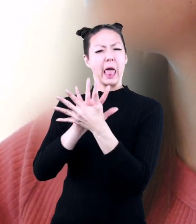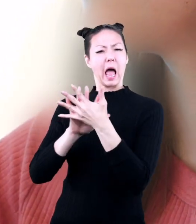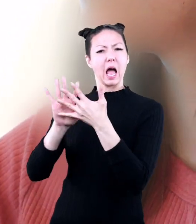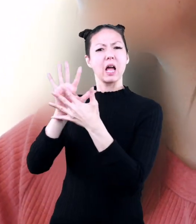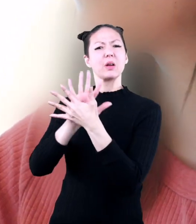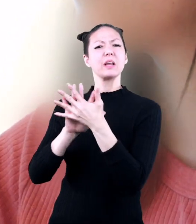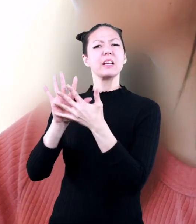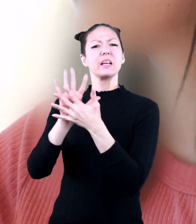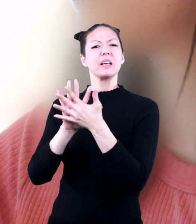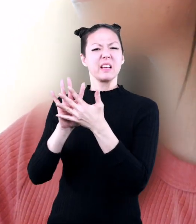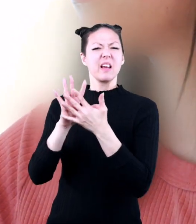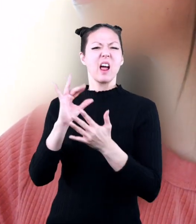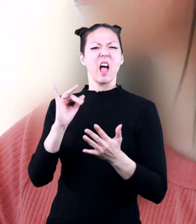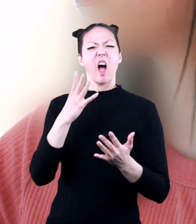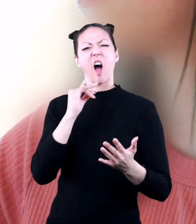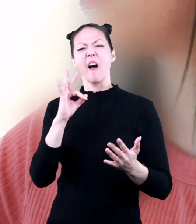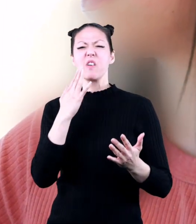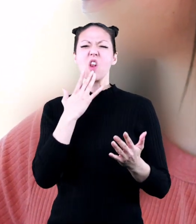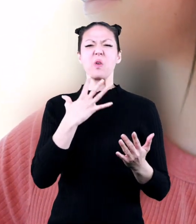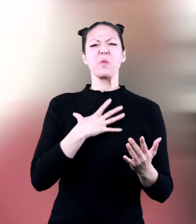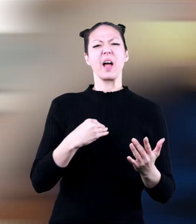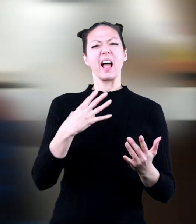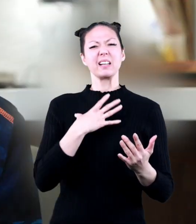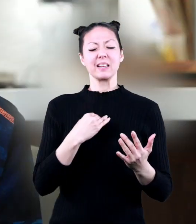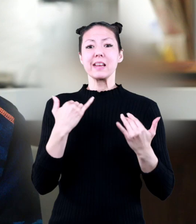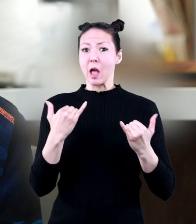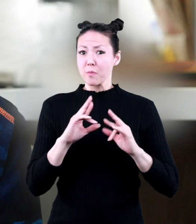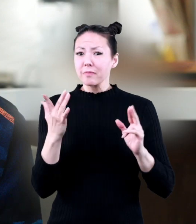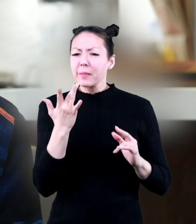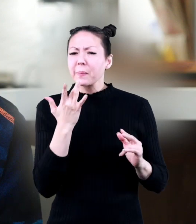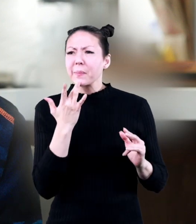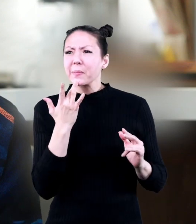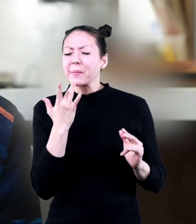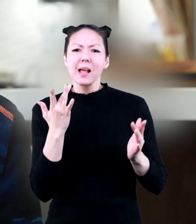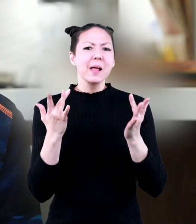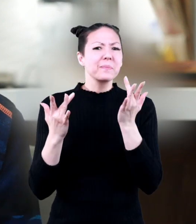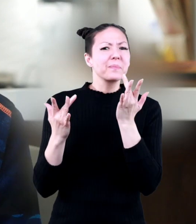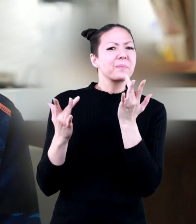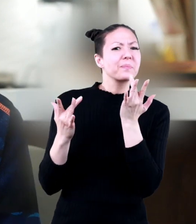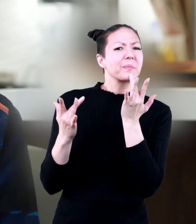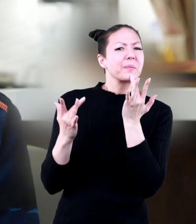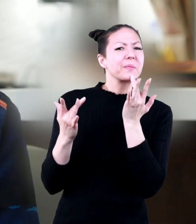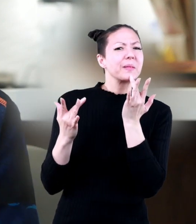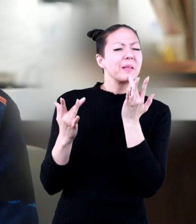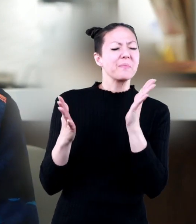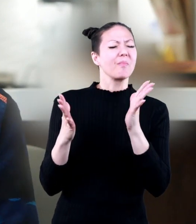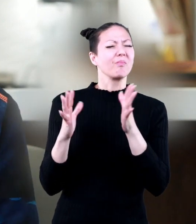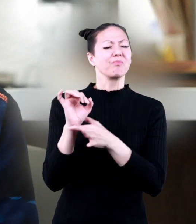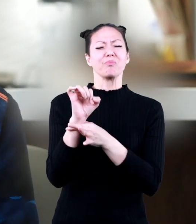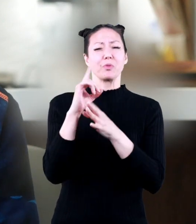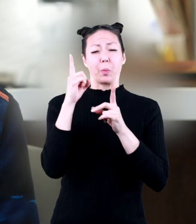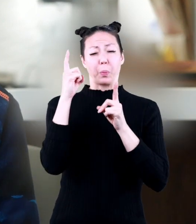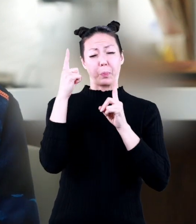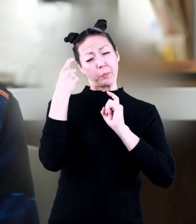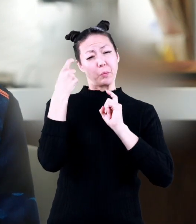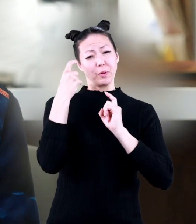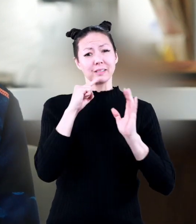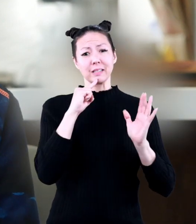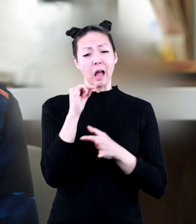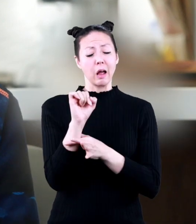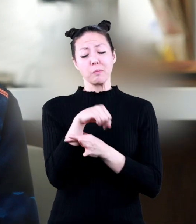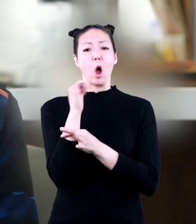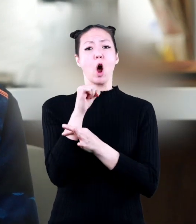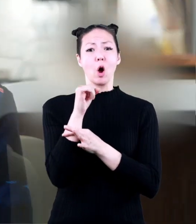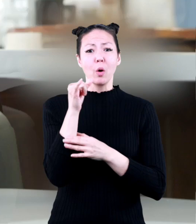cloudy and is more of an off-white color next taste can you tell this liquid is